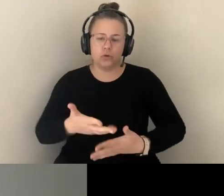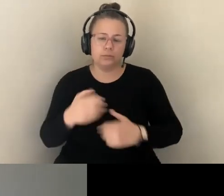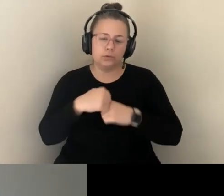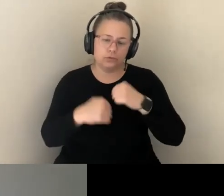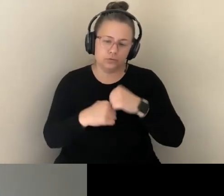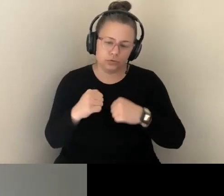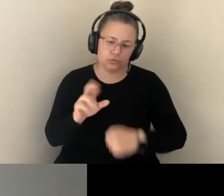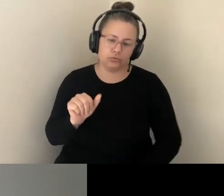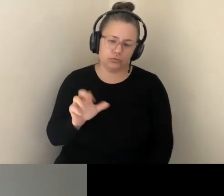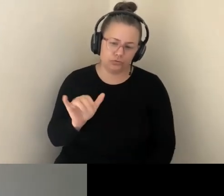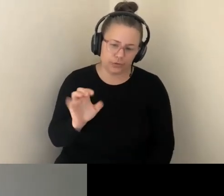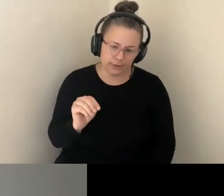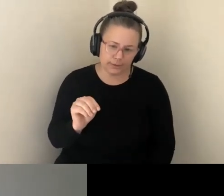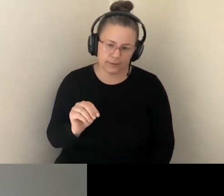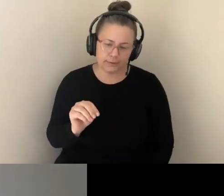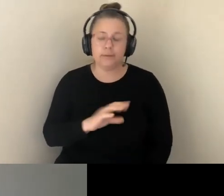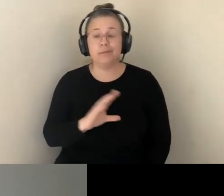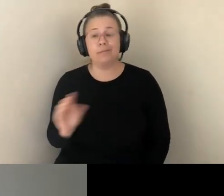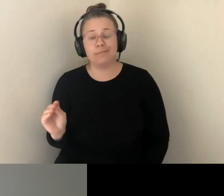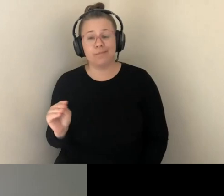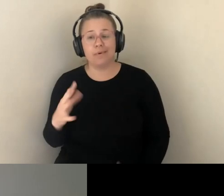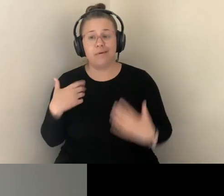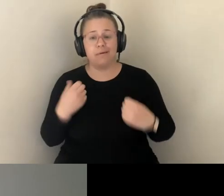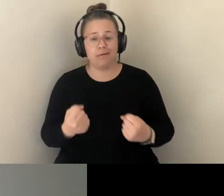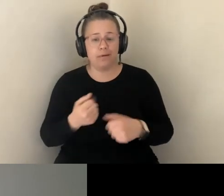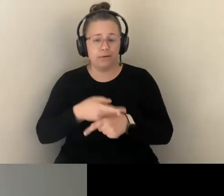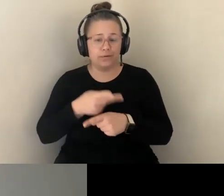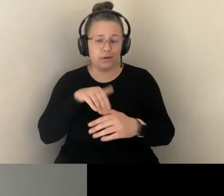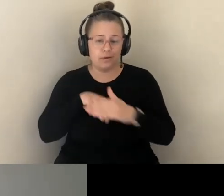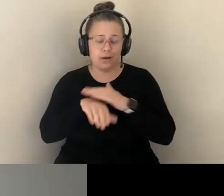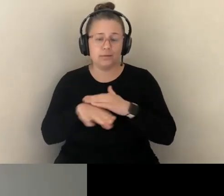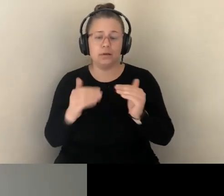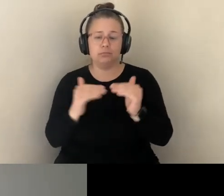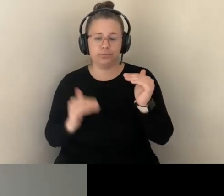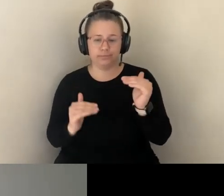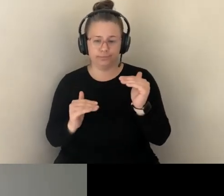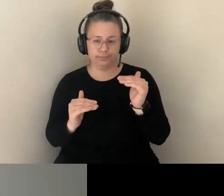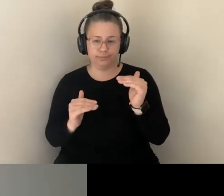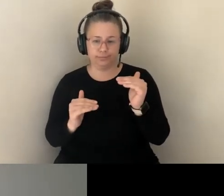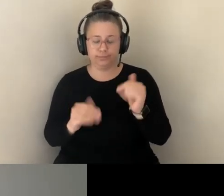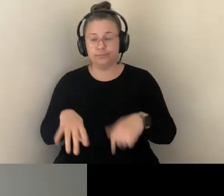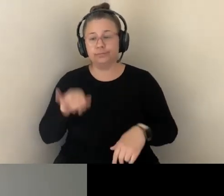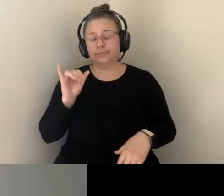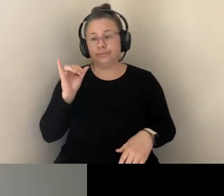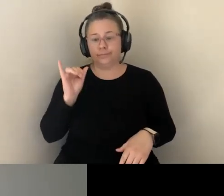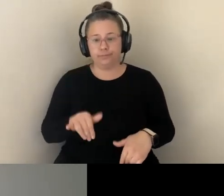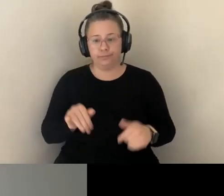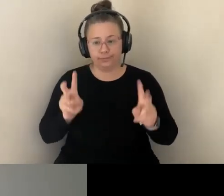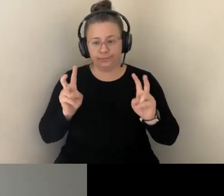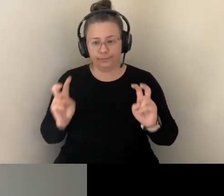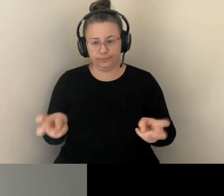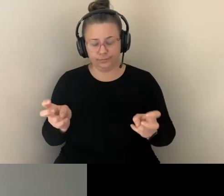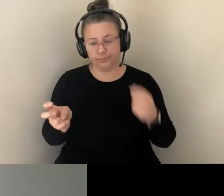ACCESS, THE WEIGHT OF THIS QUOTE UNQUOTE IRRESPONSIBILITY IS MOST FELT BY THE HISTORICALLY AND PRESENTLY